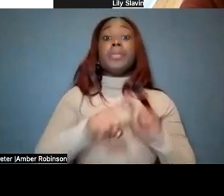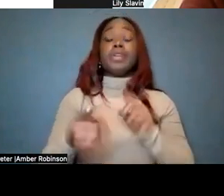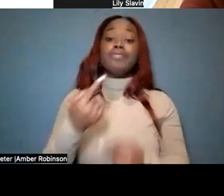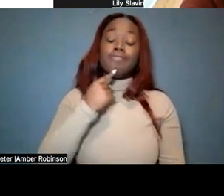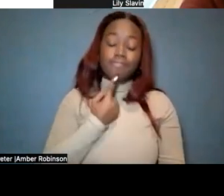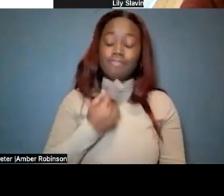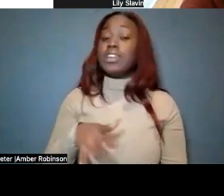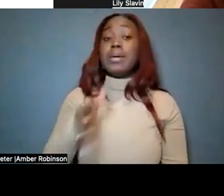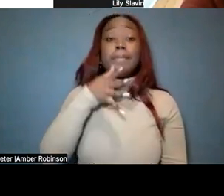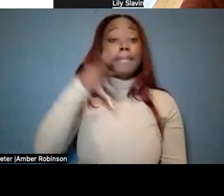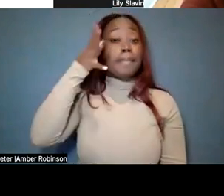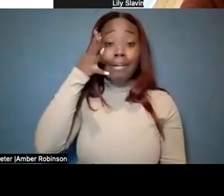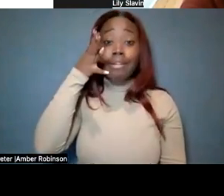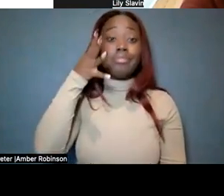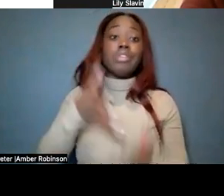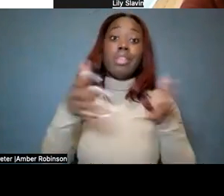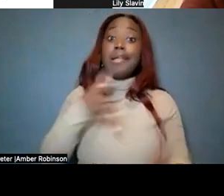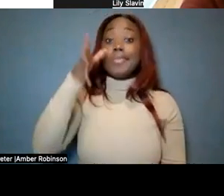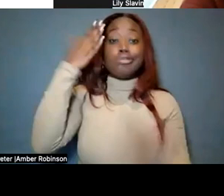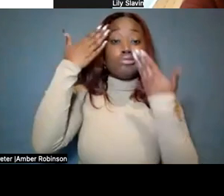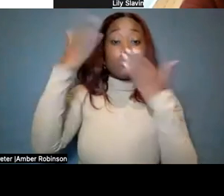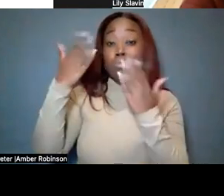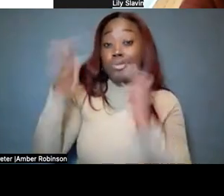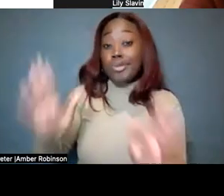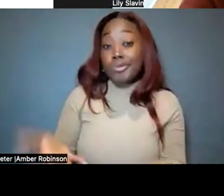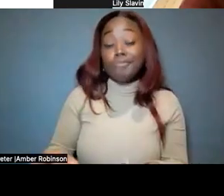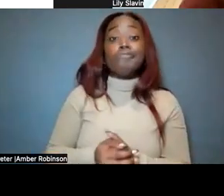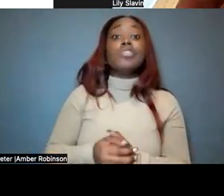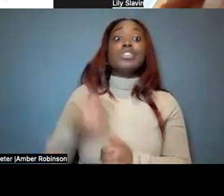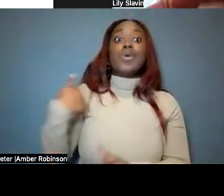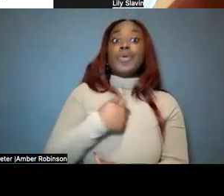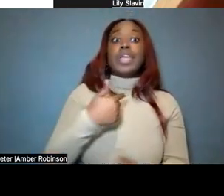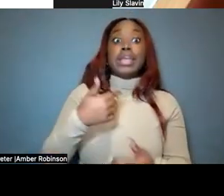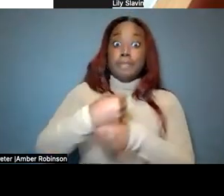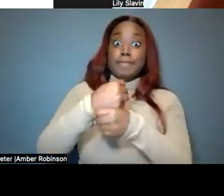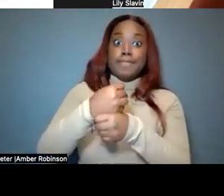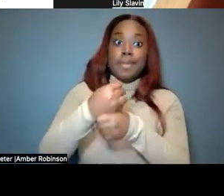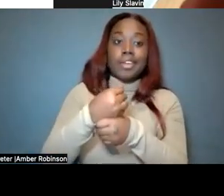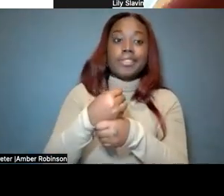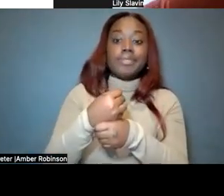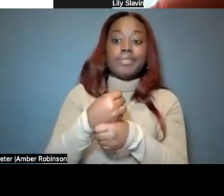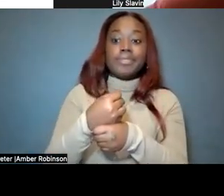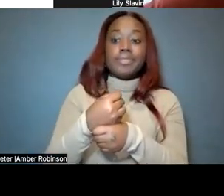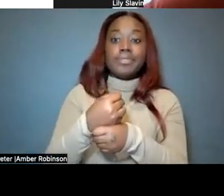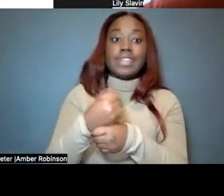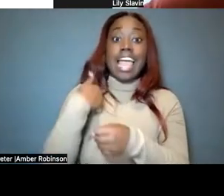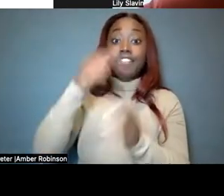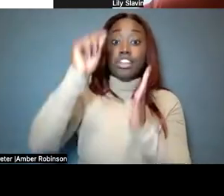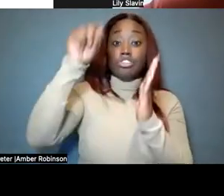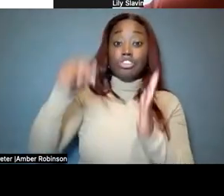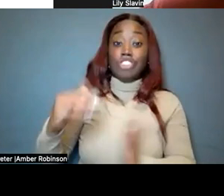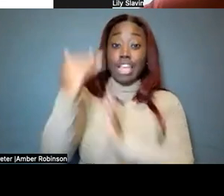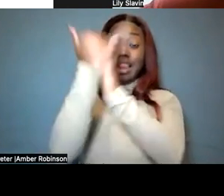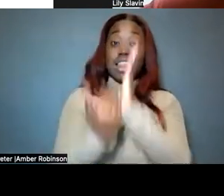it's a problem. A lot of parents don't know this. So we actually made a, there's a checklist we made for